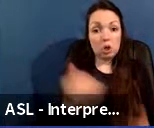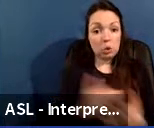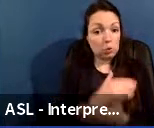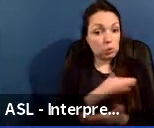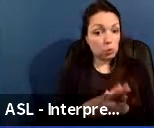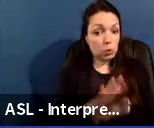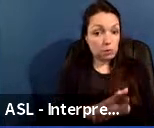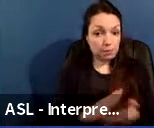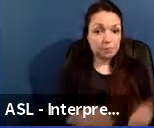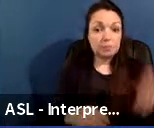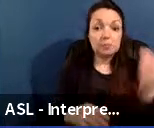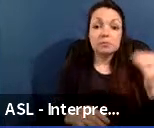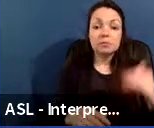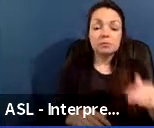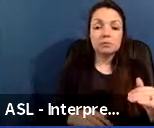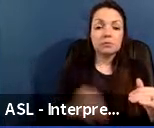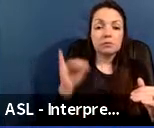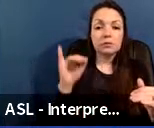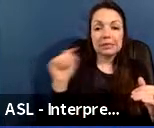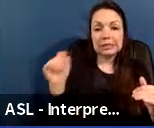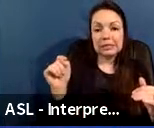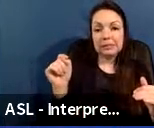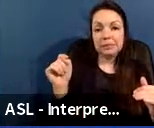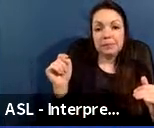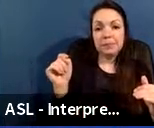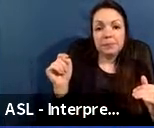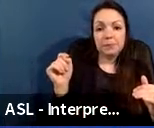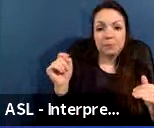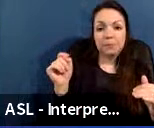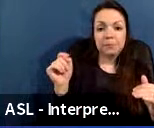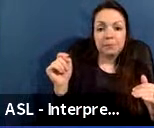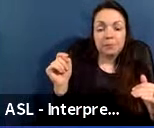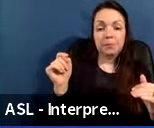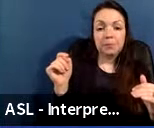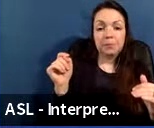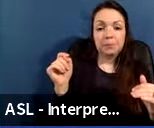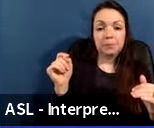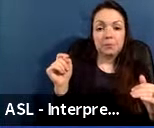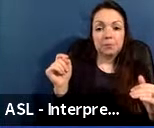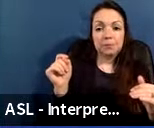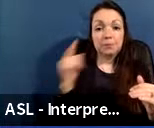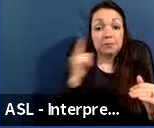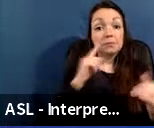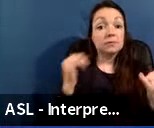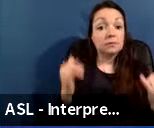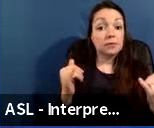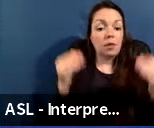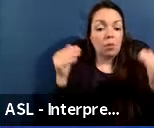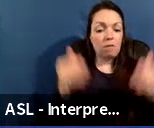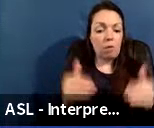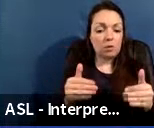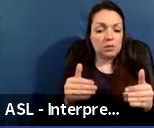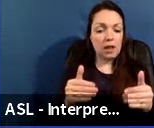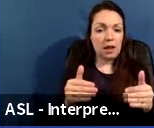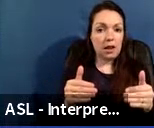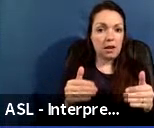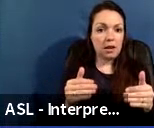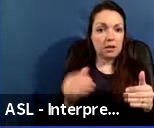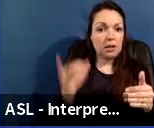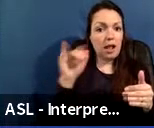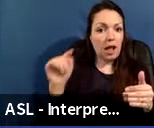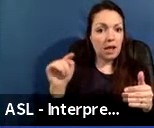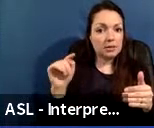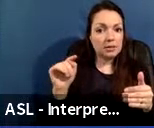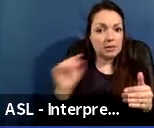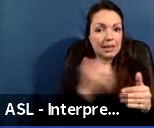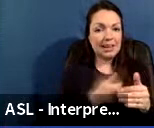The next category, IT. With regard to this category for today, we are focusing on the IT in our